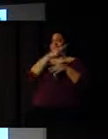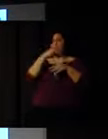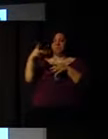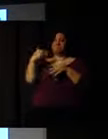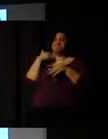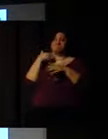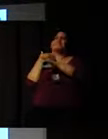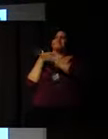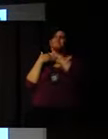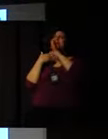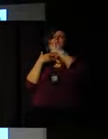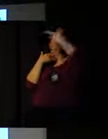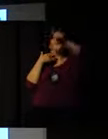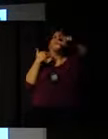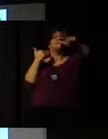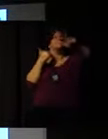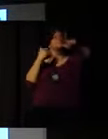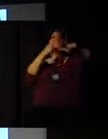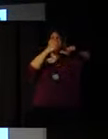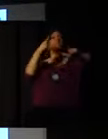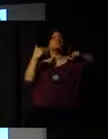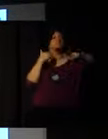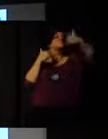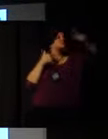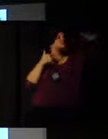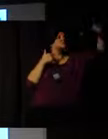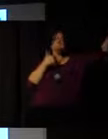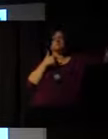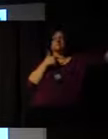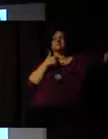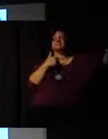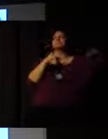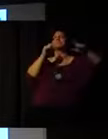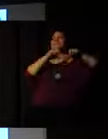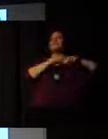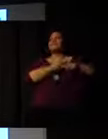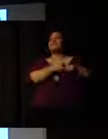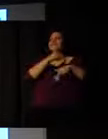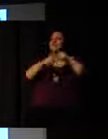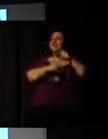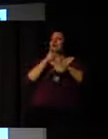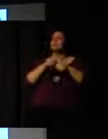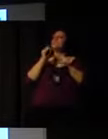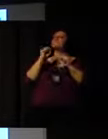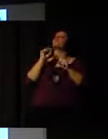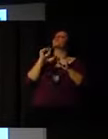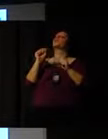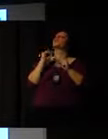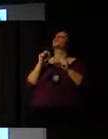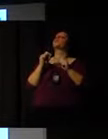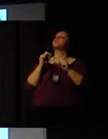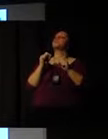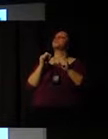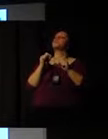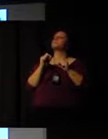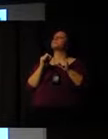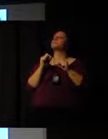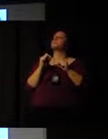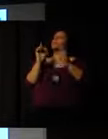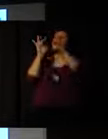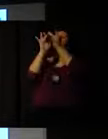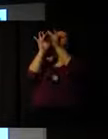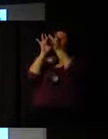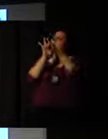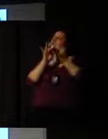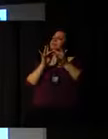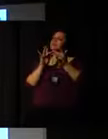working. So what they can do is that they can make contacts for you to open